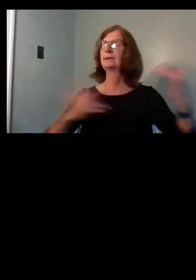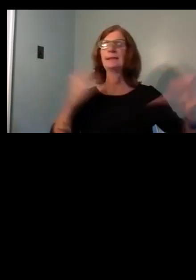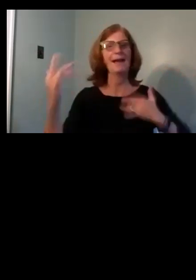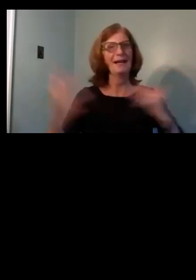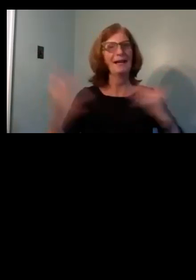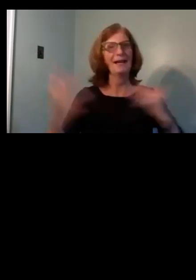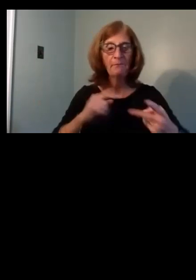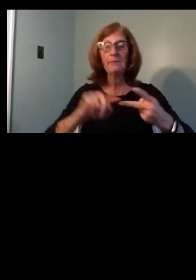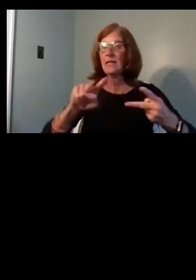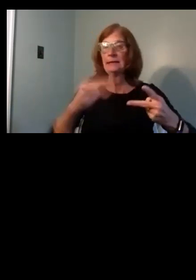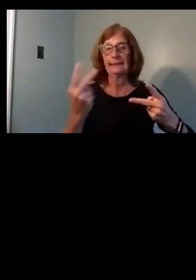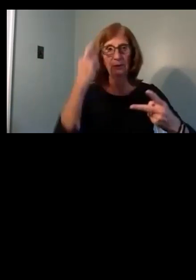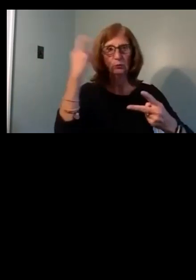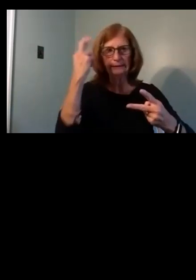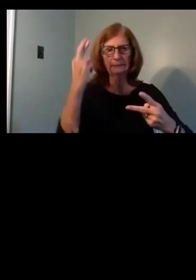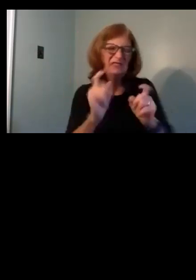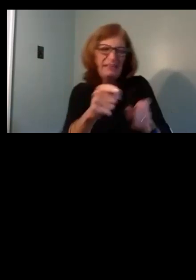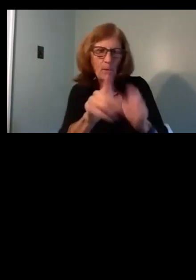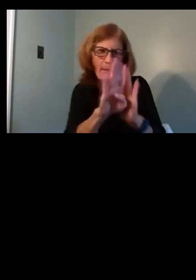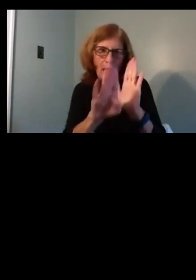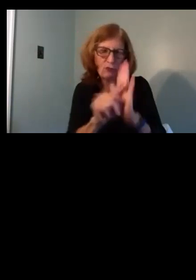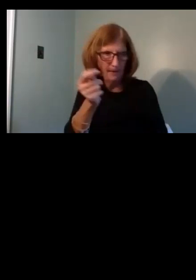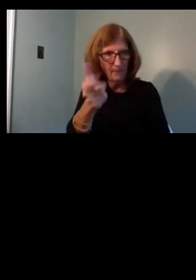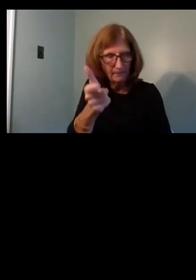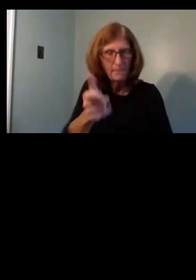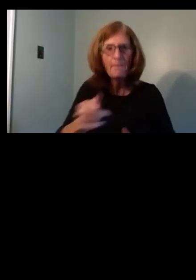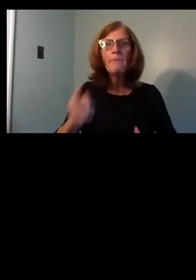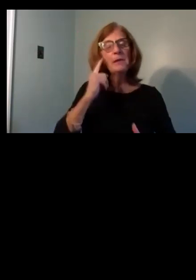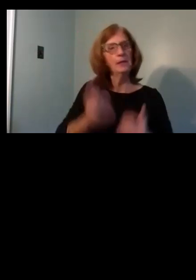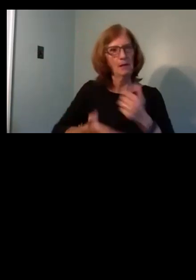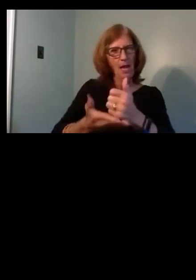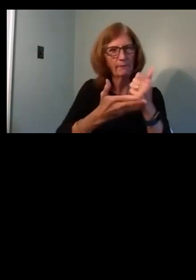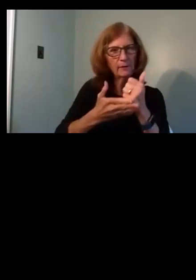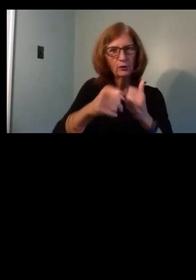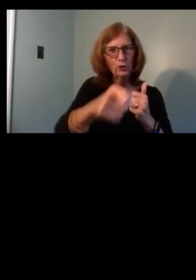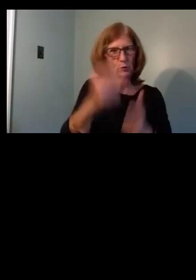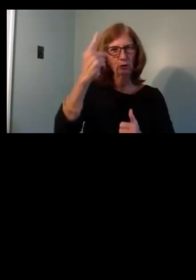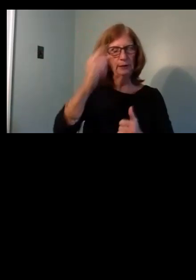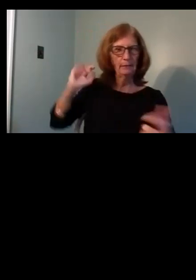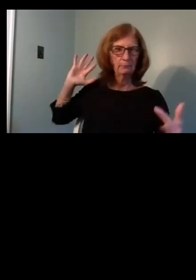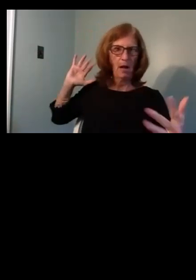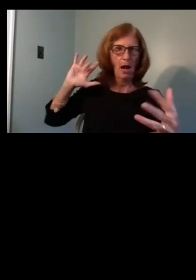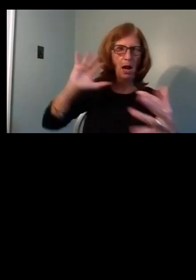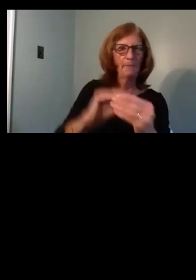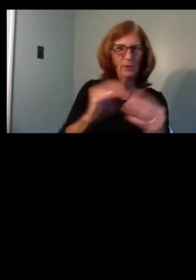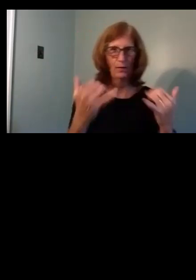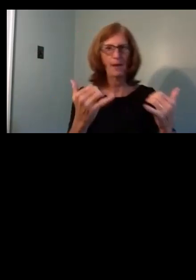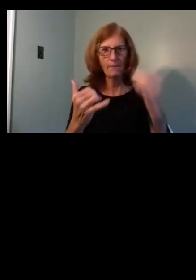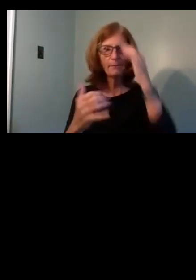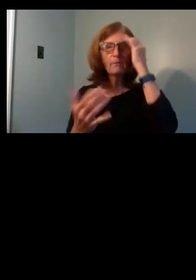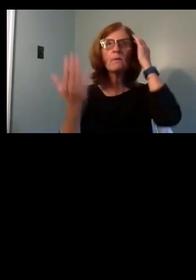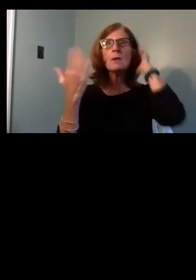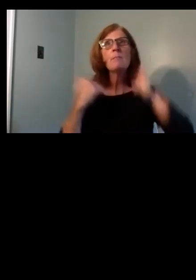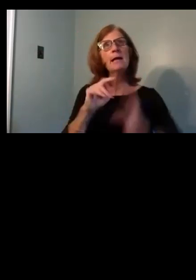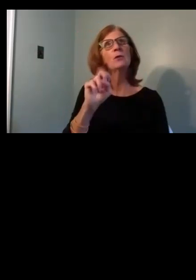just for context, I think it's helpful to just go through how we got here very briefly. It was back in